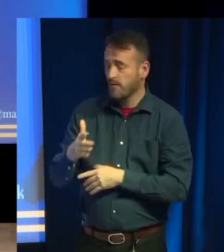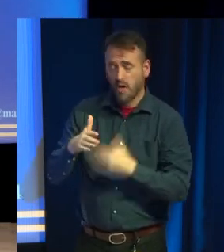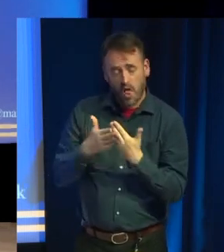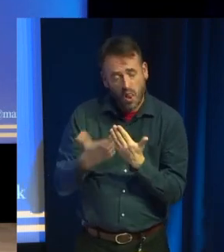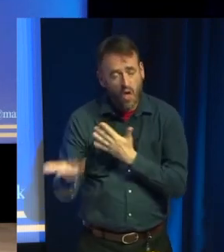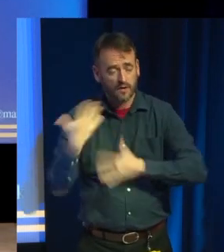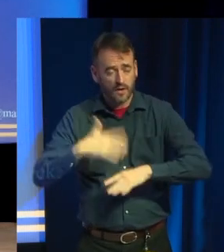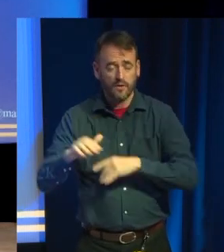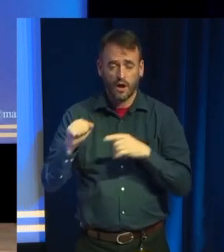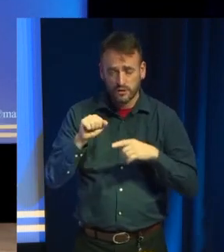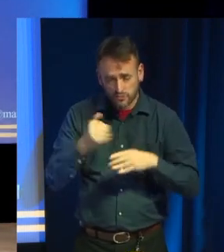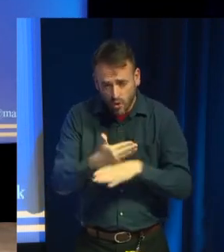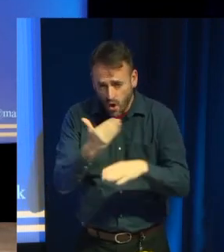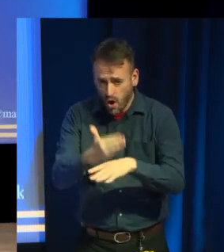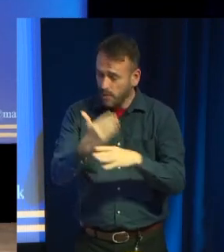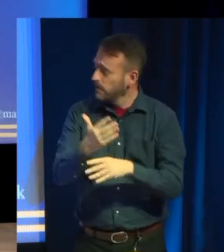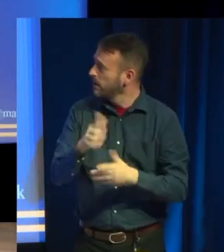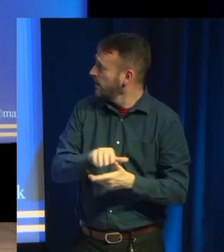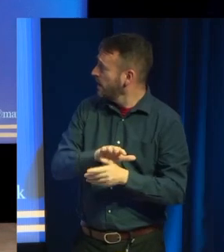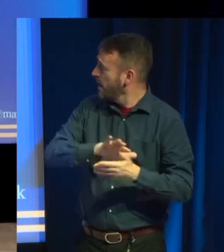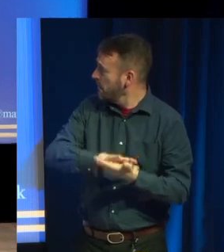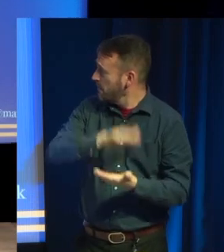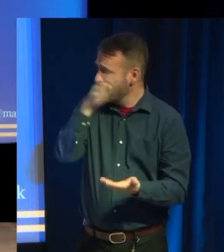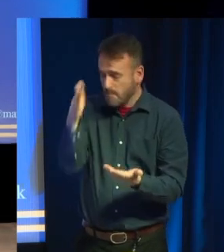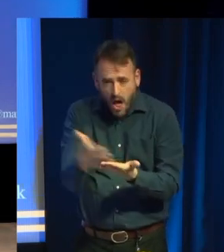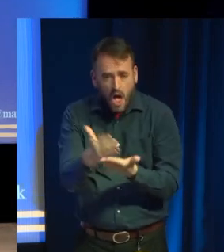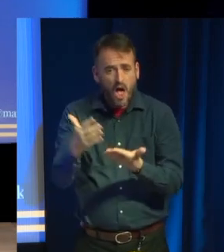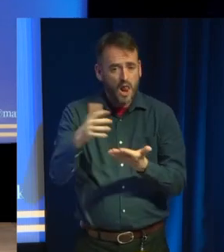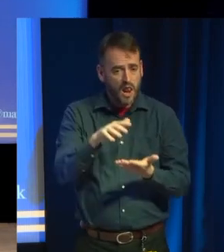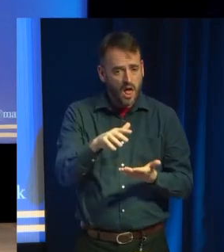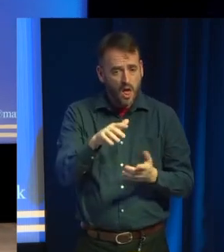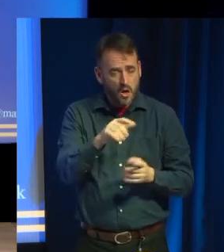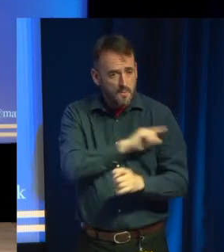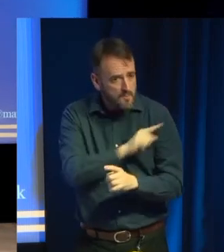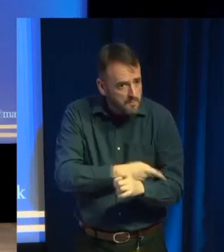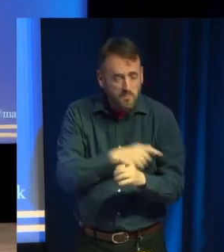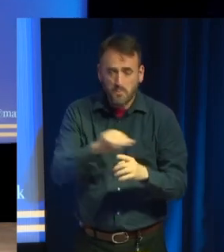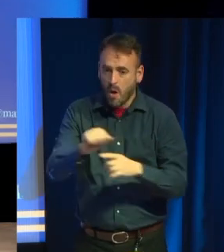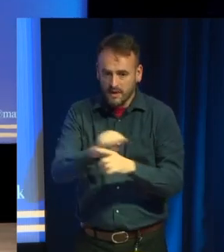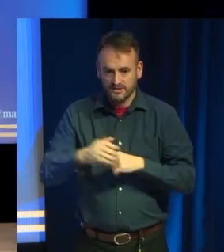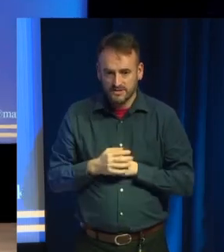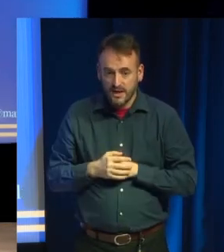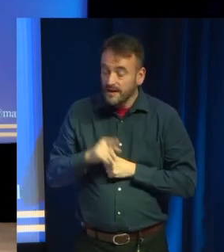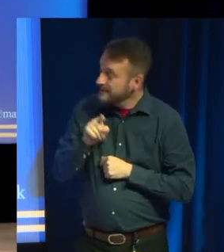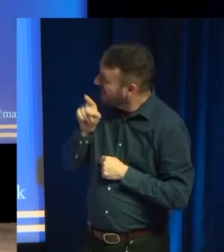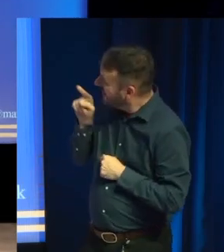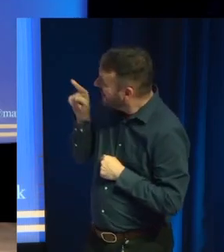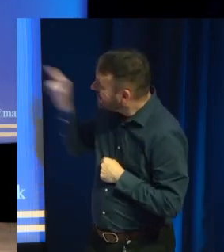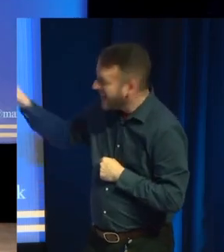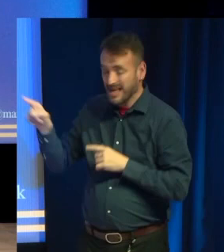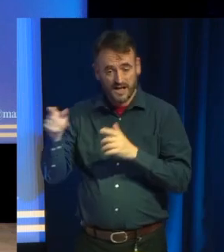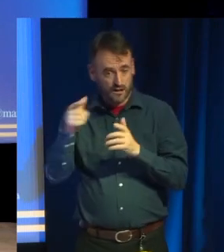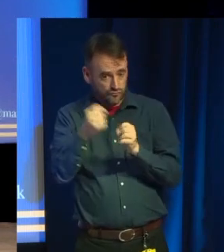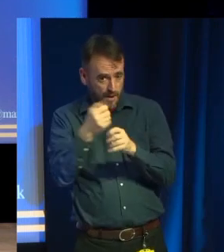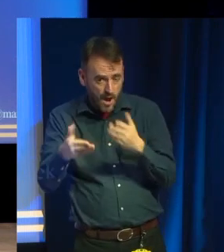every single word in that, including things like, oh, this is an abbreviation, you need to work out what it is. The same thing again, you're writing